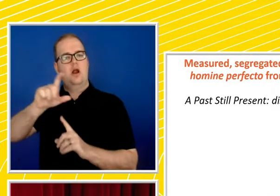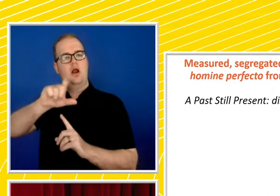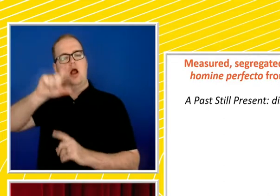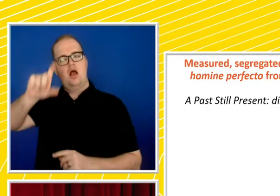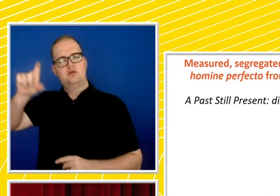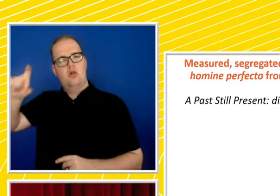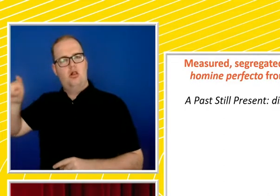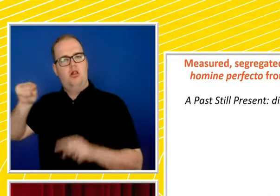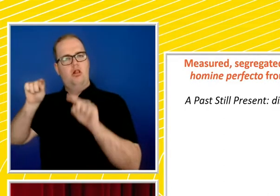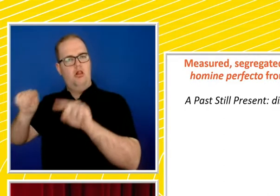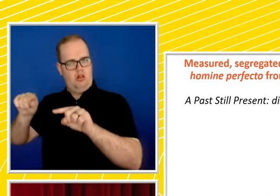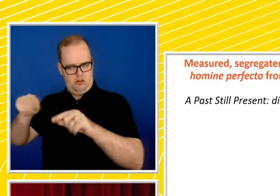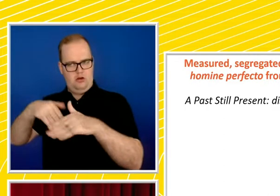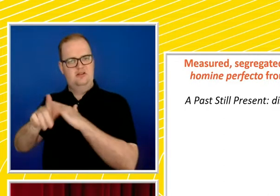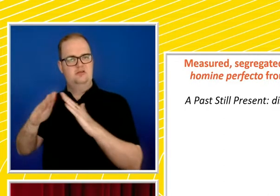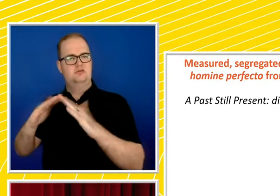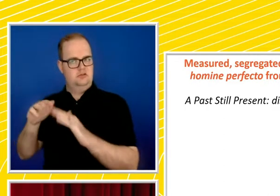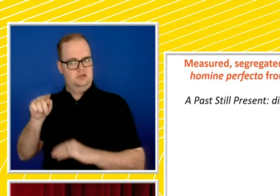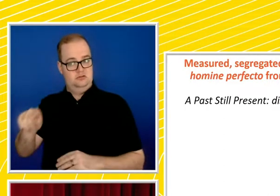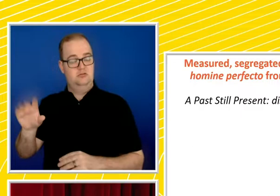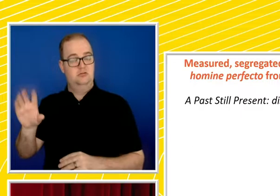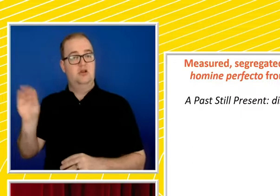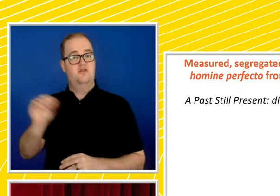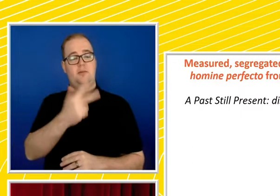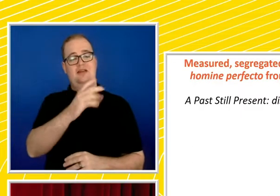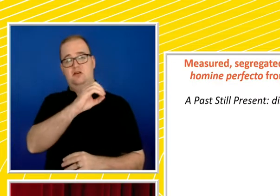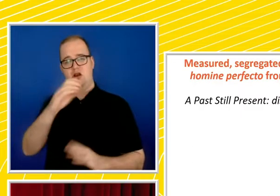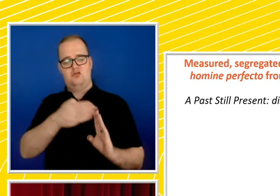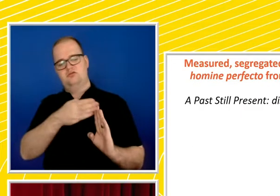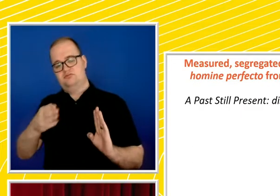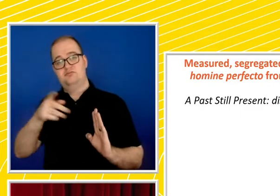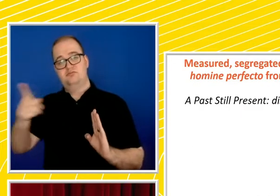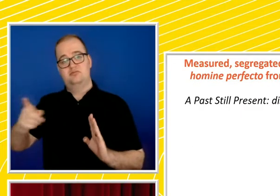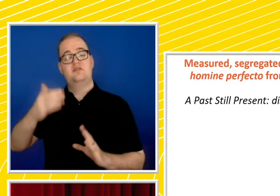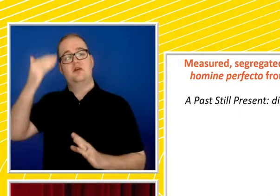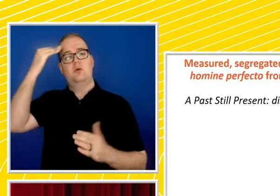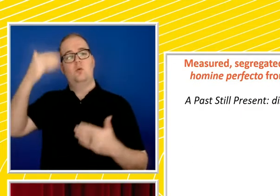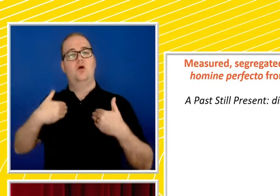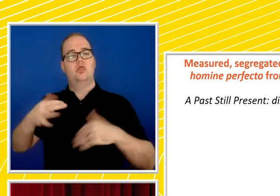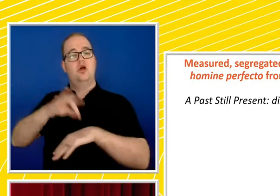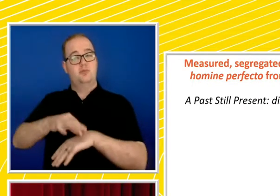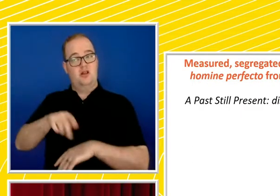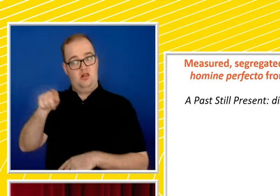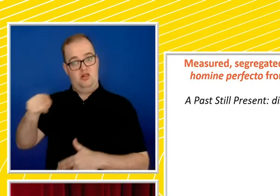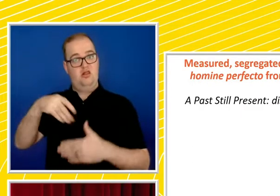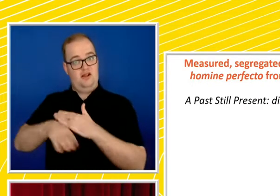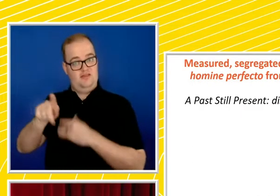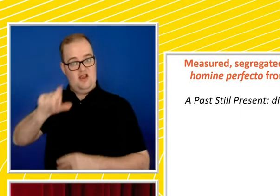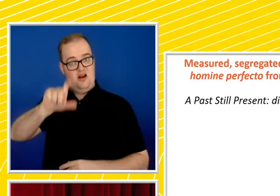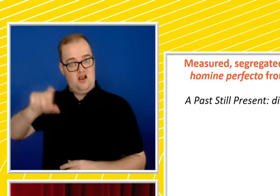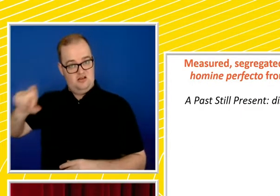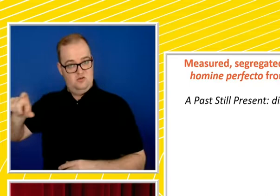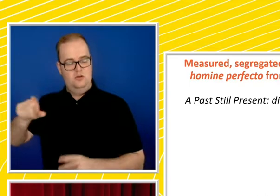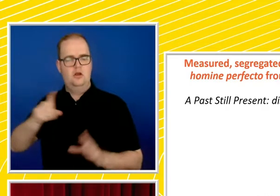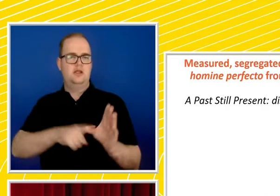from the early 19th century housed a psychiatric hospital, which in around 1940 was converted into